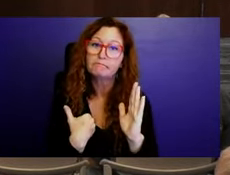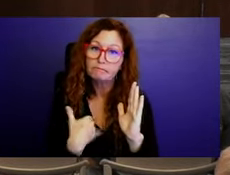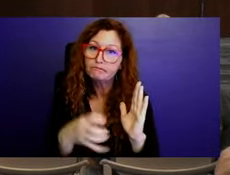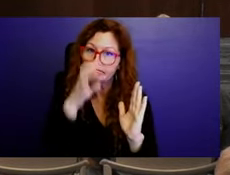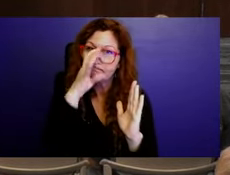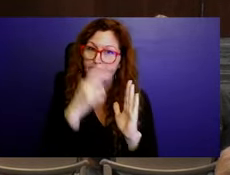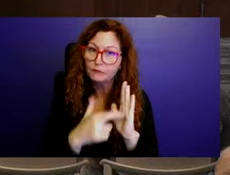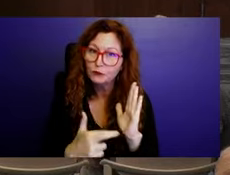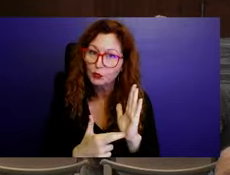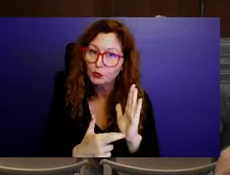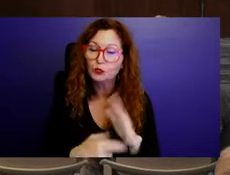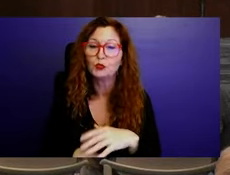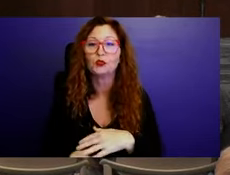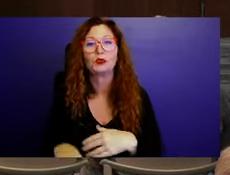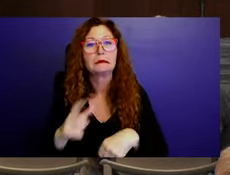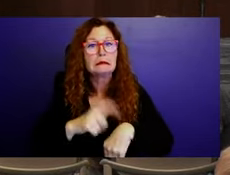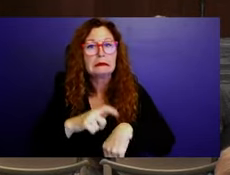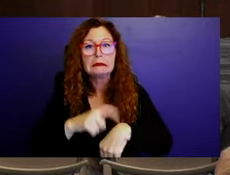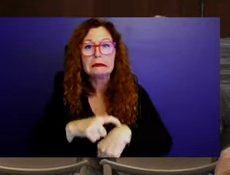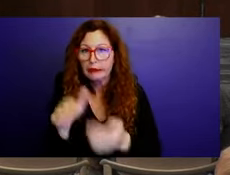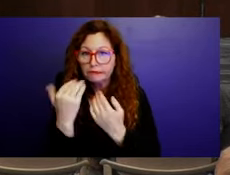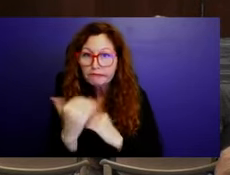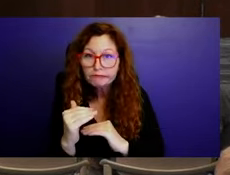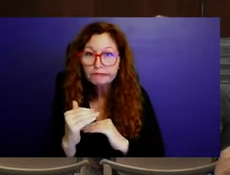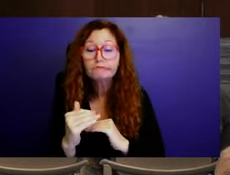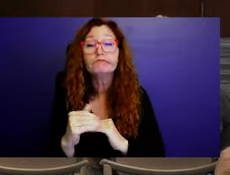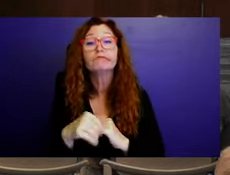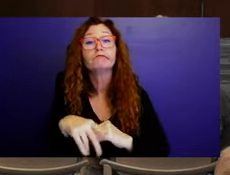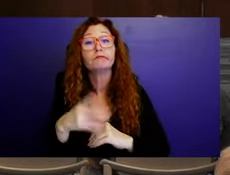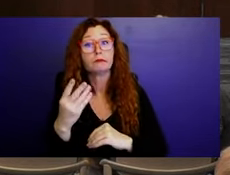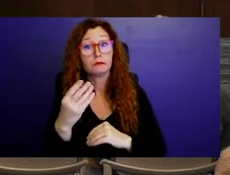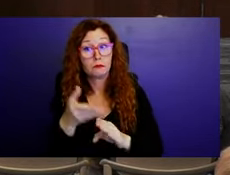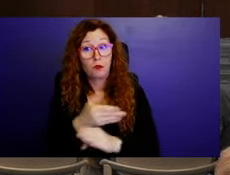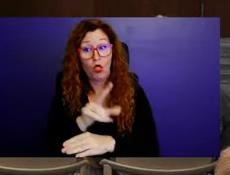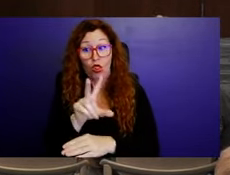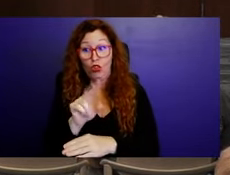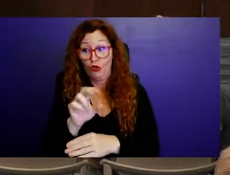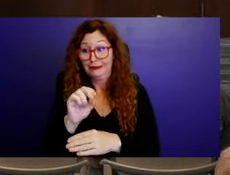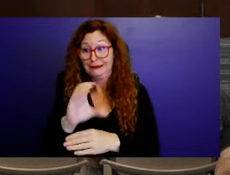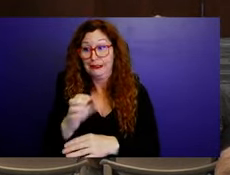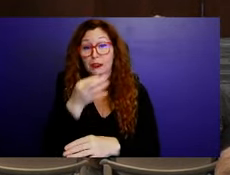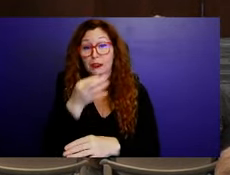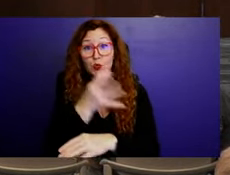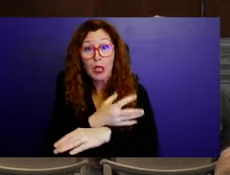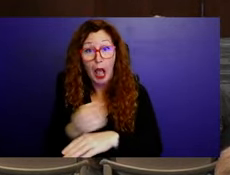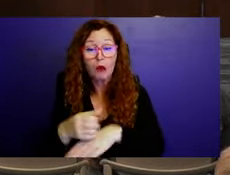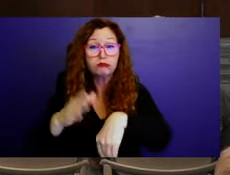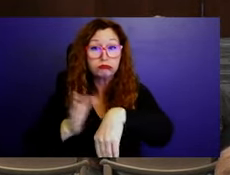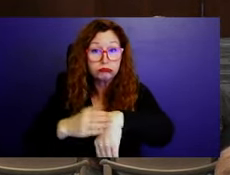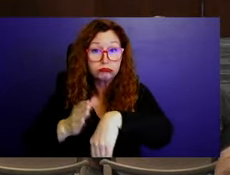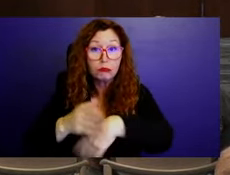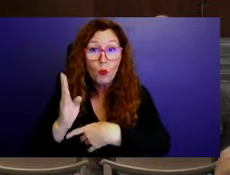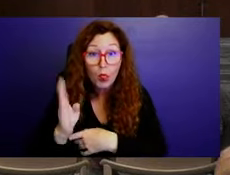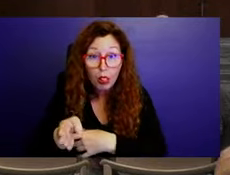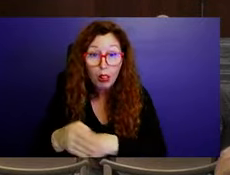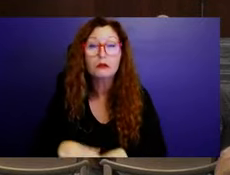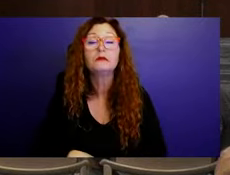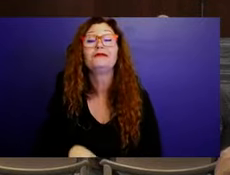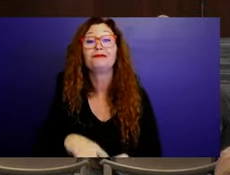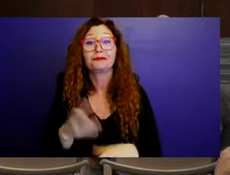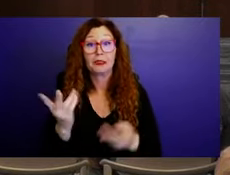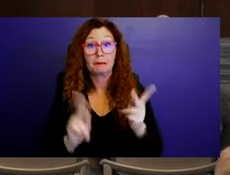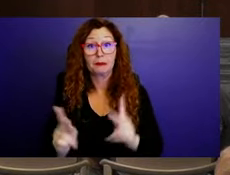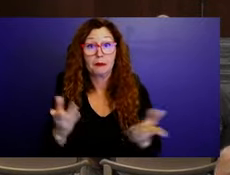addressed to the commission as a whole, a body, and not to any individual on the dais or in the audience. Personal tax are strictly